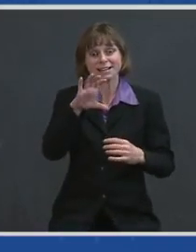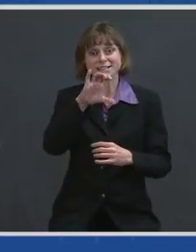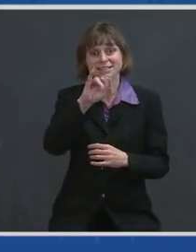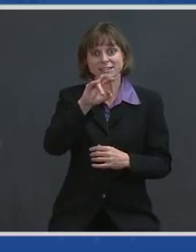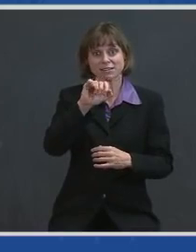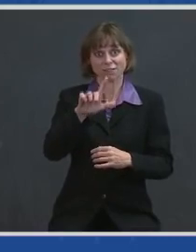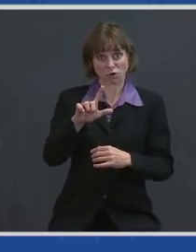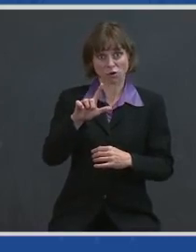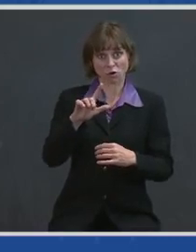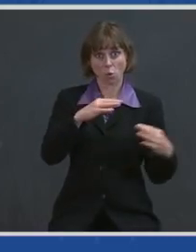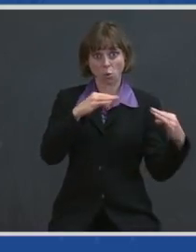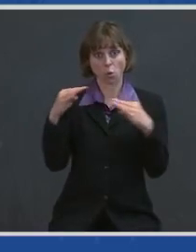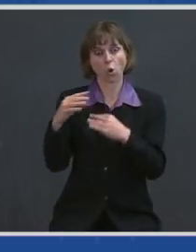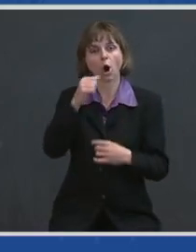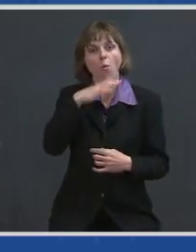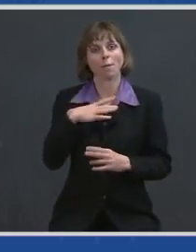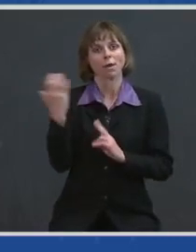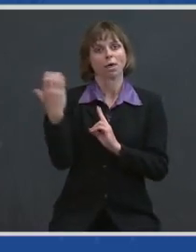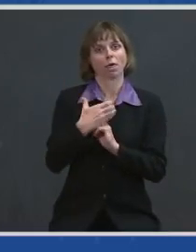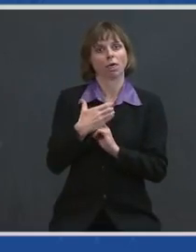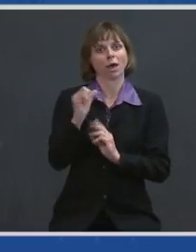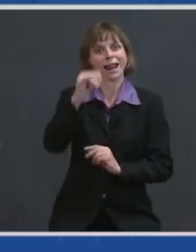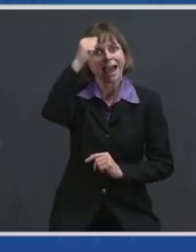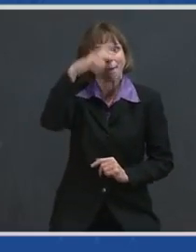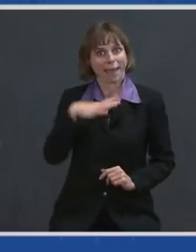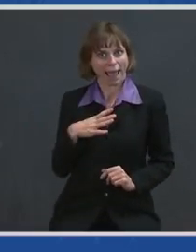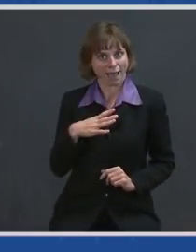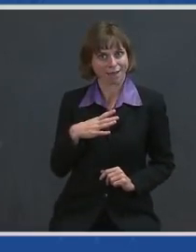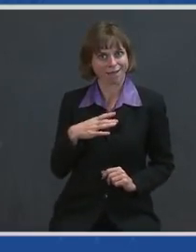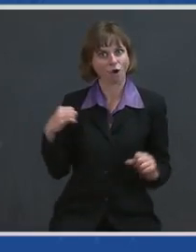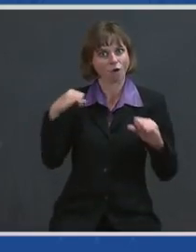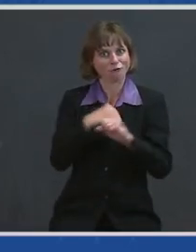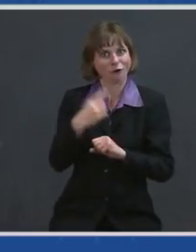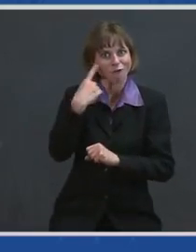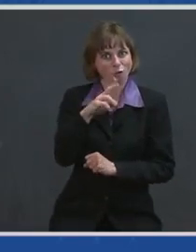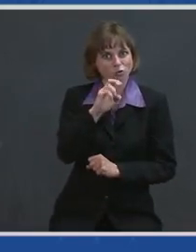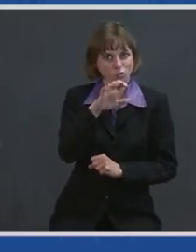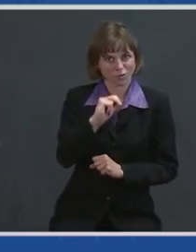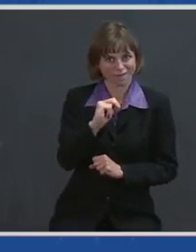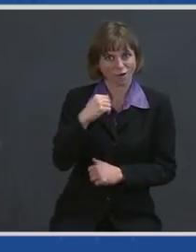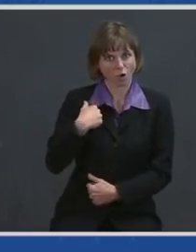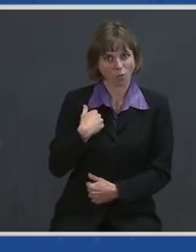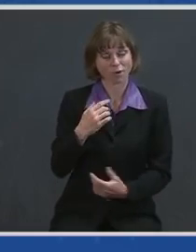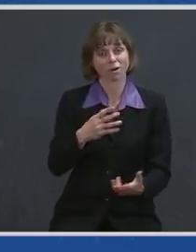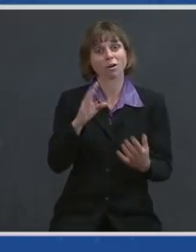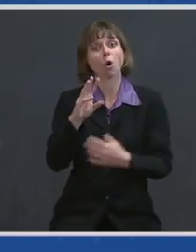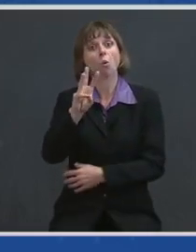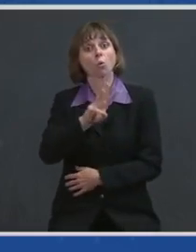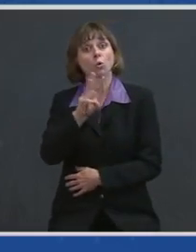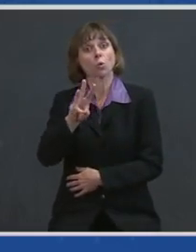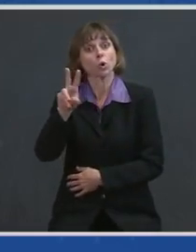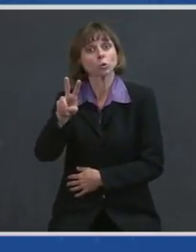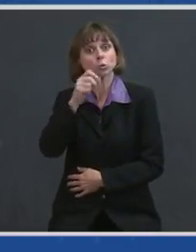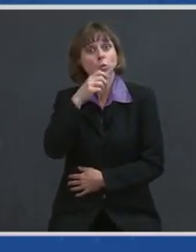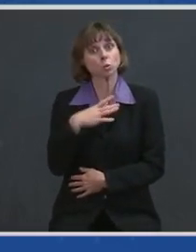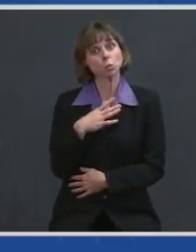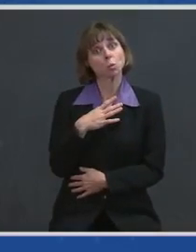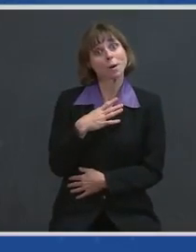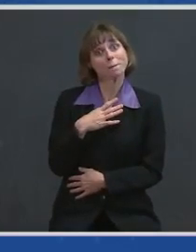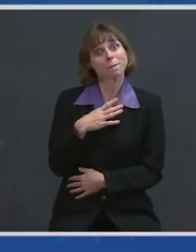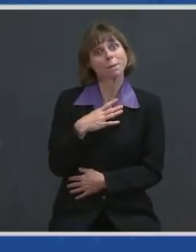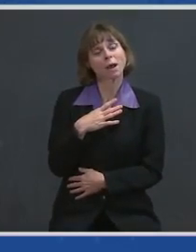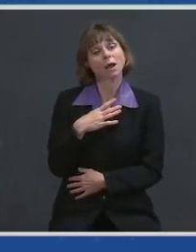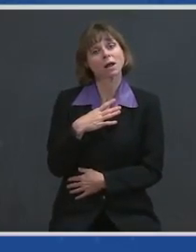as men and fought for the Union Army. In World War II, women served as spars,